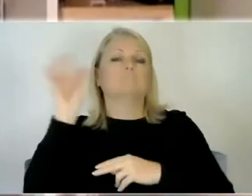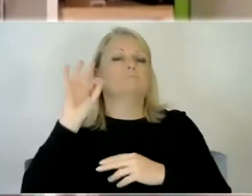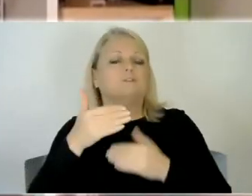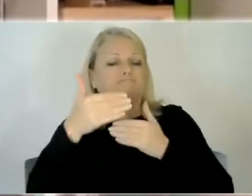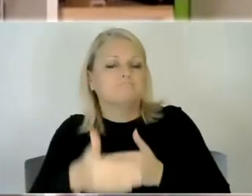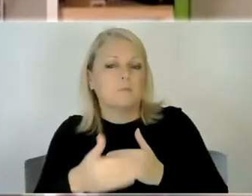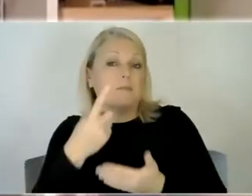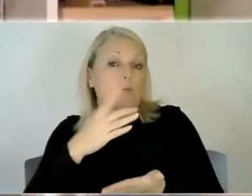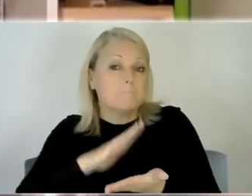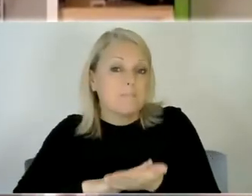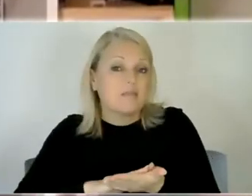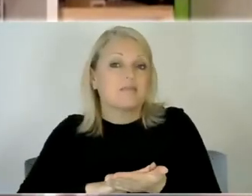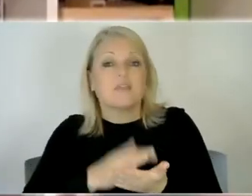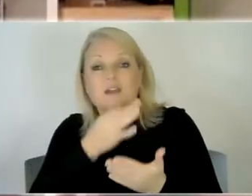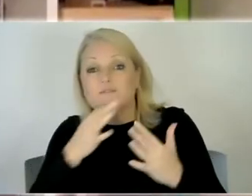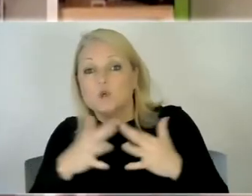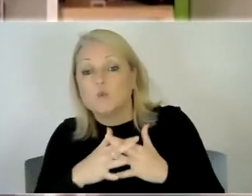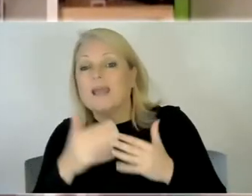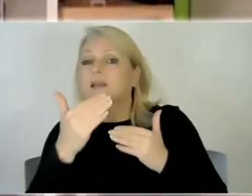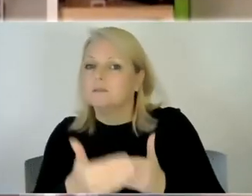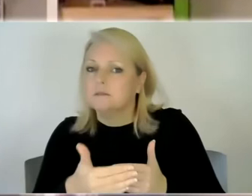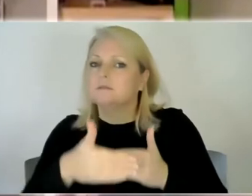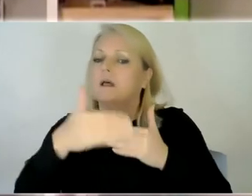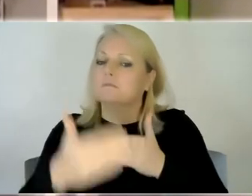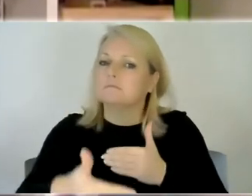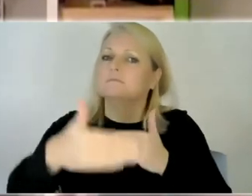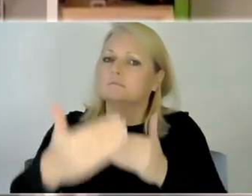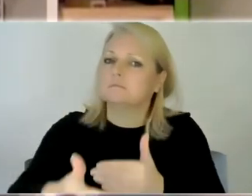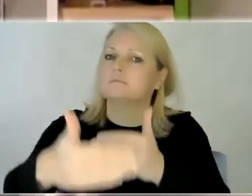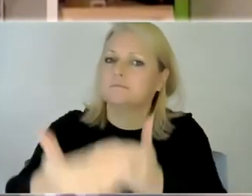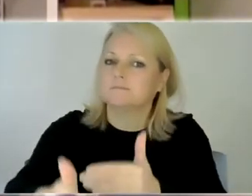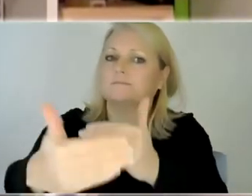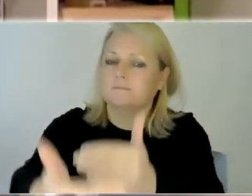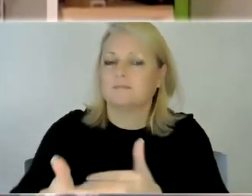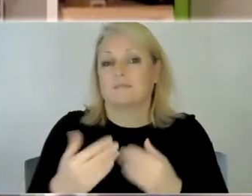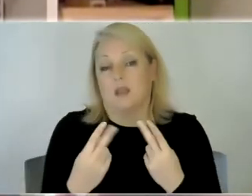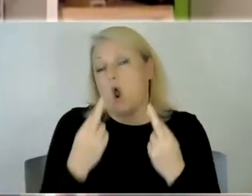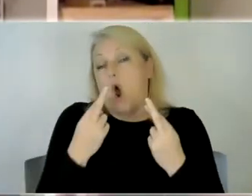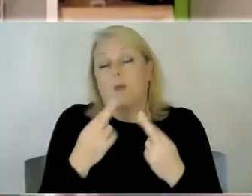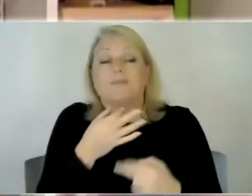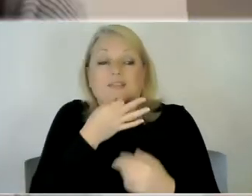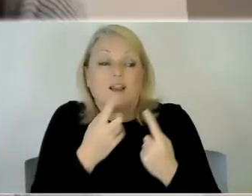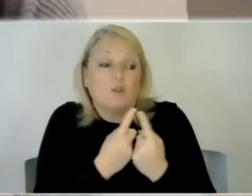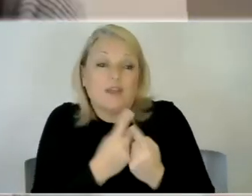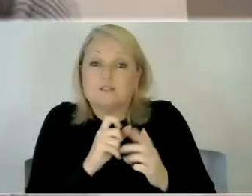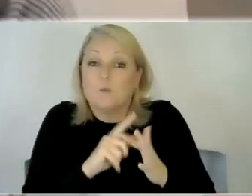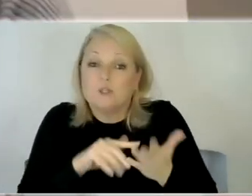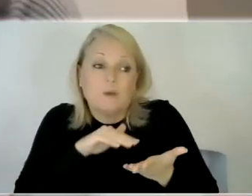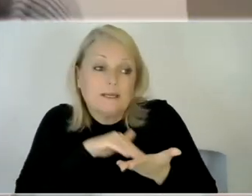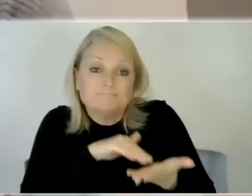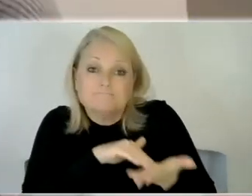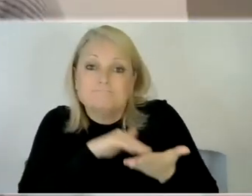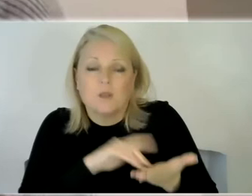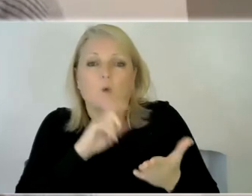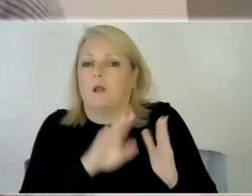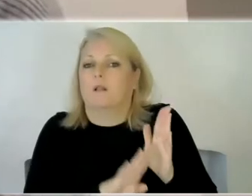few weeks and and sort of the smaller things that we're working on and hoping that they come true yeah absolutely and it's